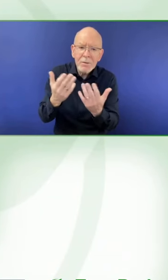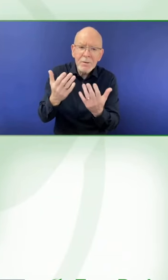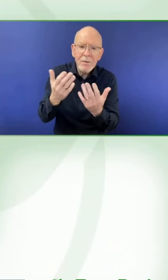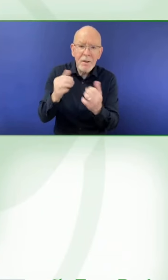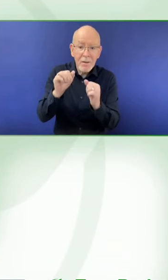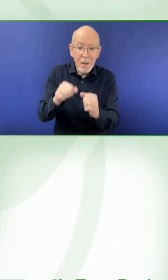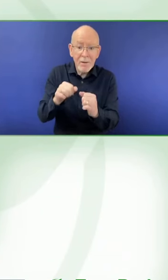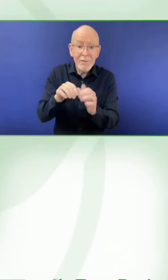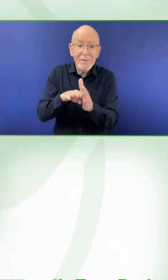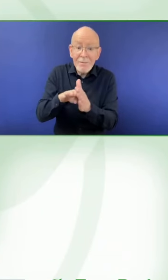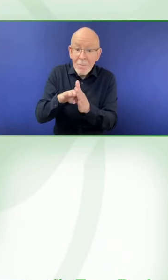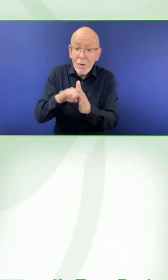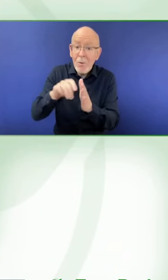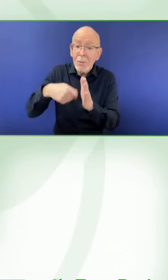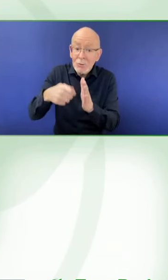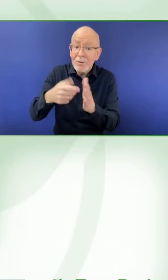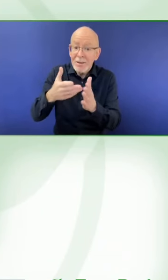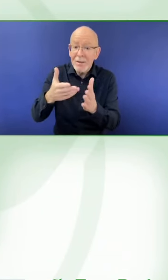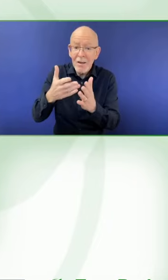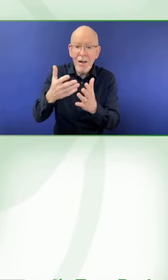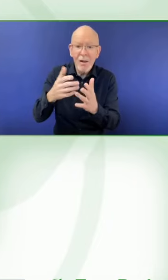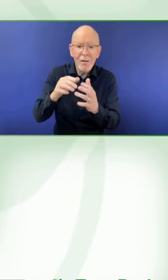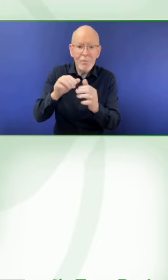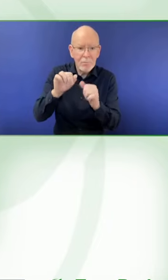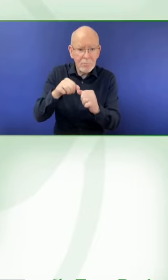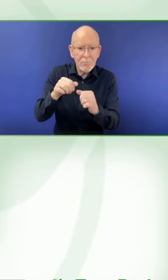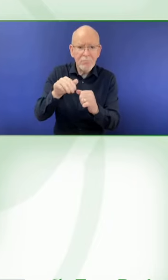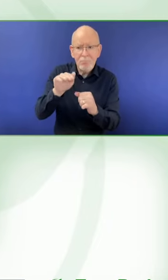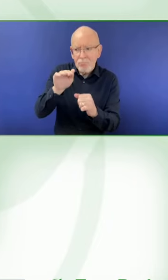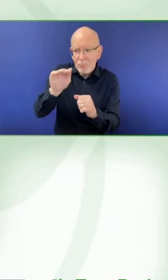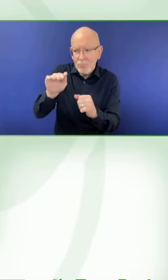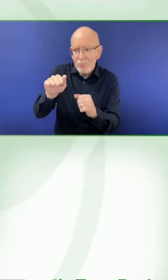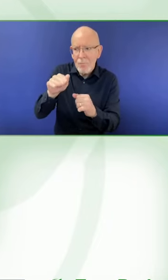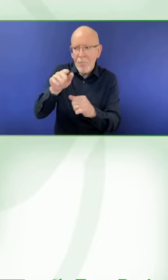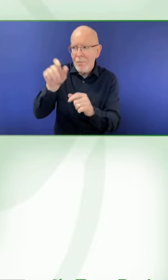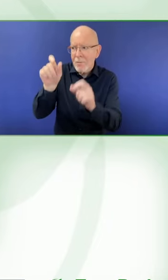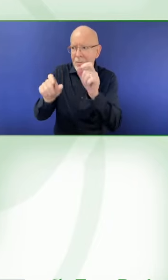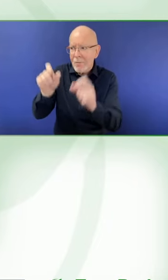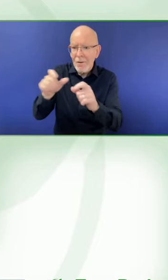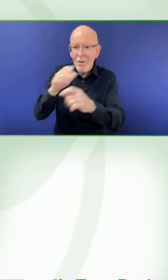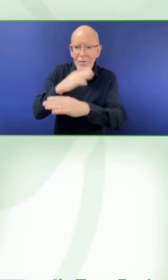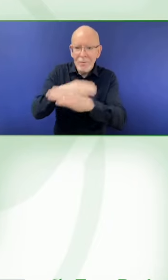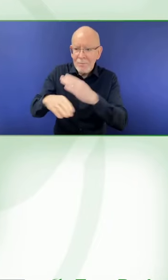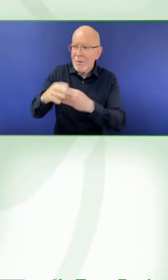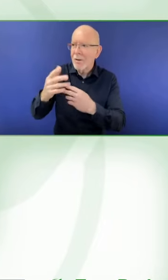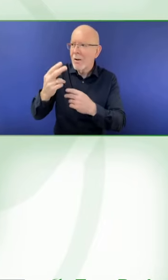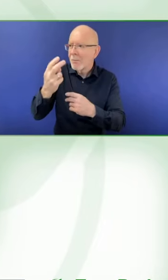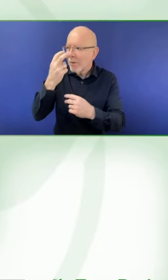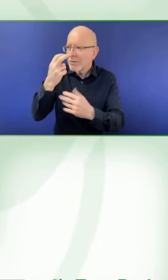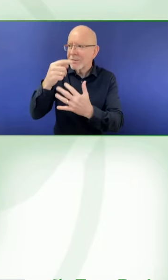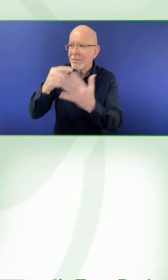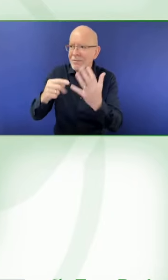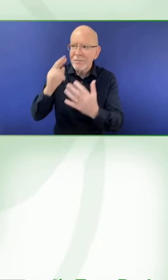we're going to come over to you next. So Jake Abma is from the Netherlands and ING Bank, please over to you.